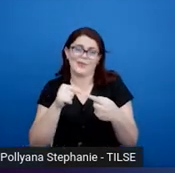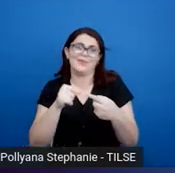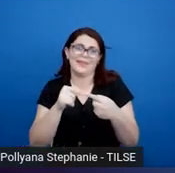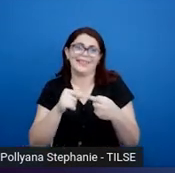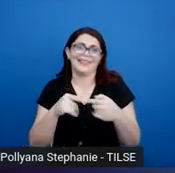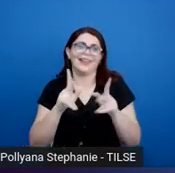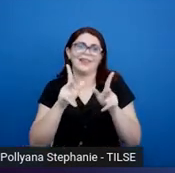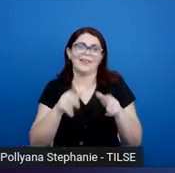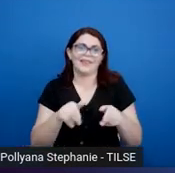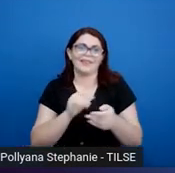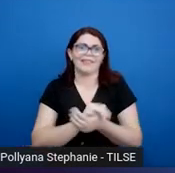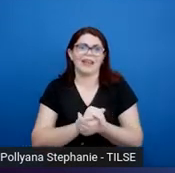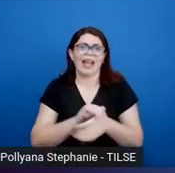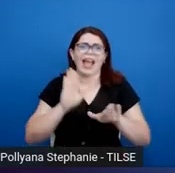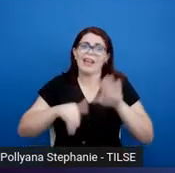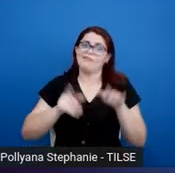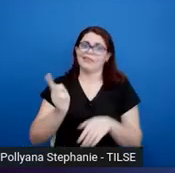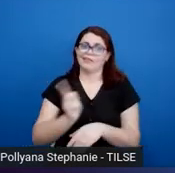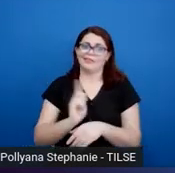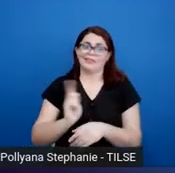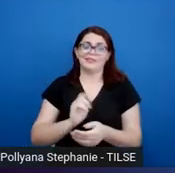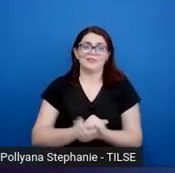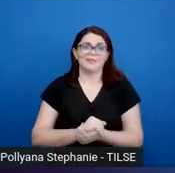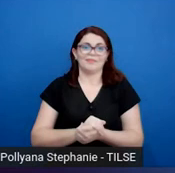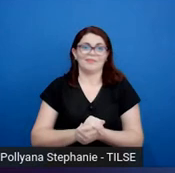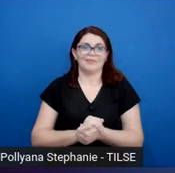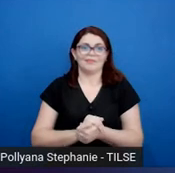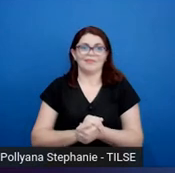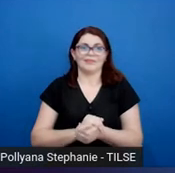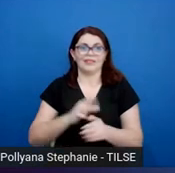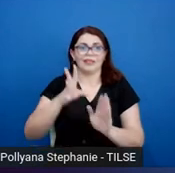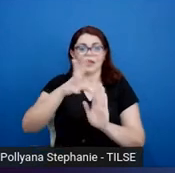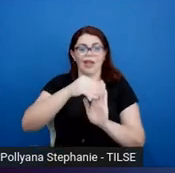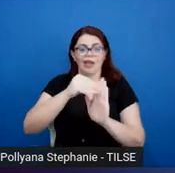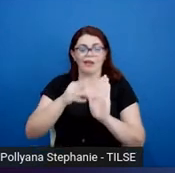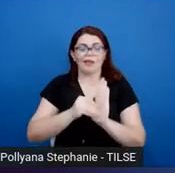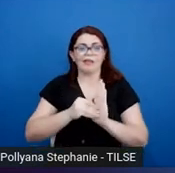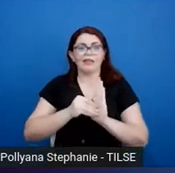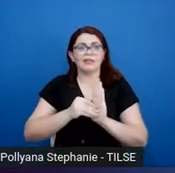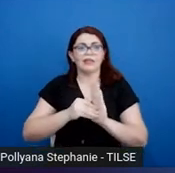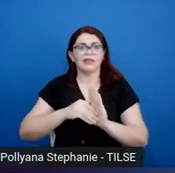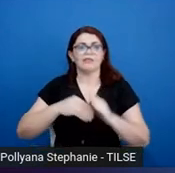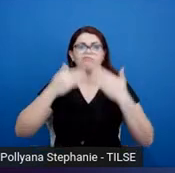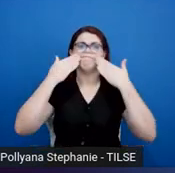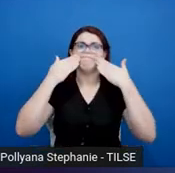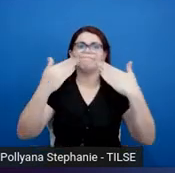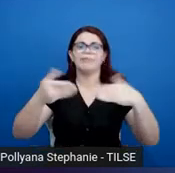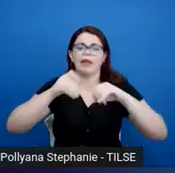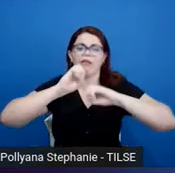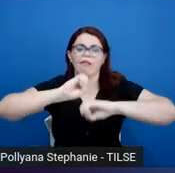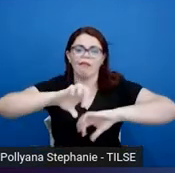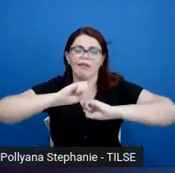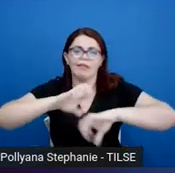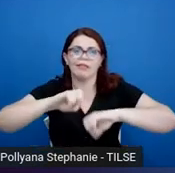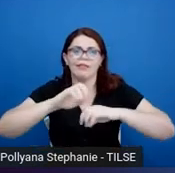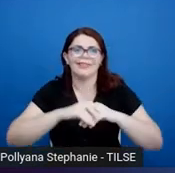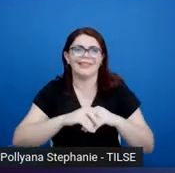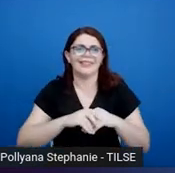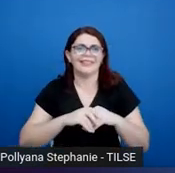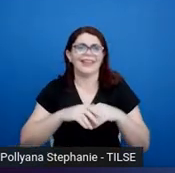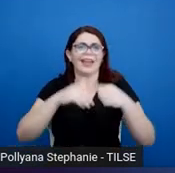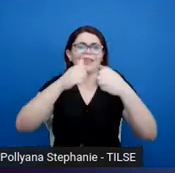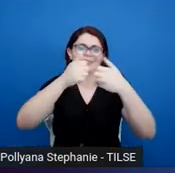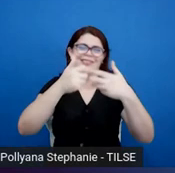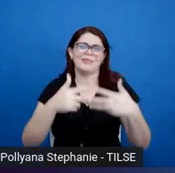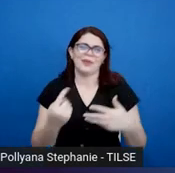But that's not always the case. So content is explicitly taught in classrooms like the ones that we describe as EMI.